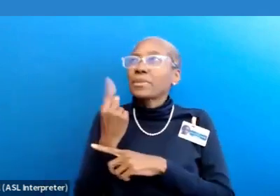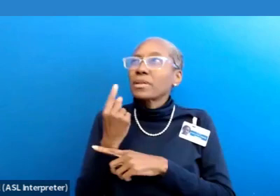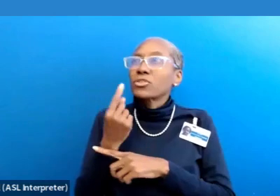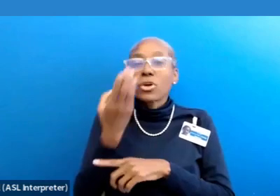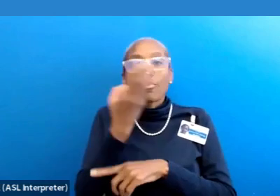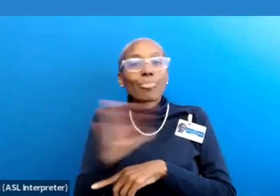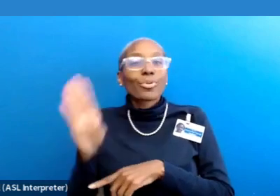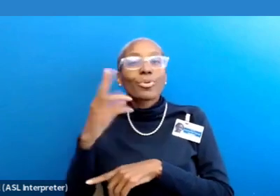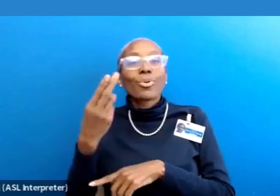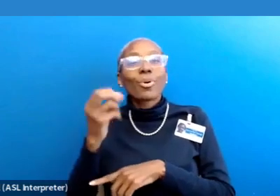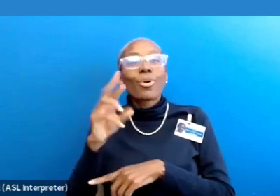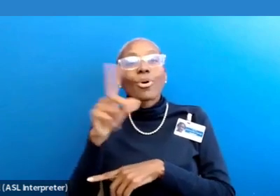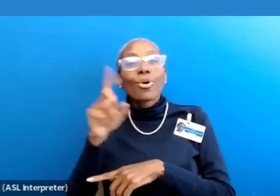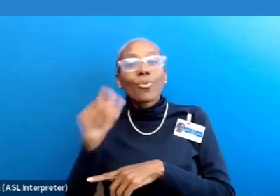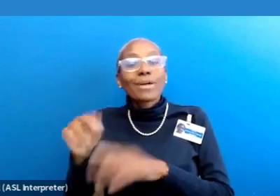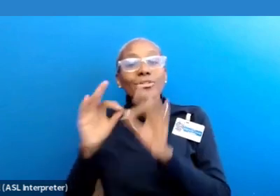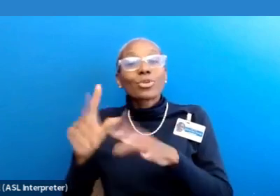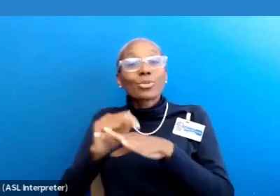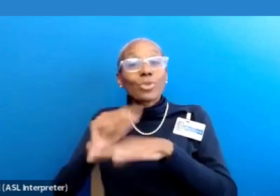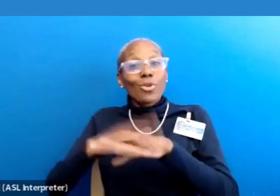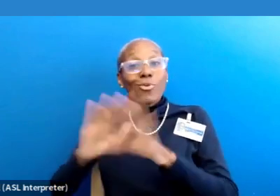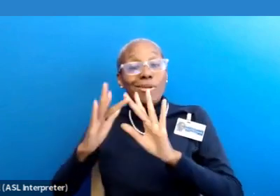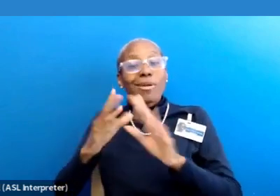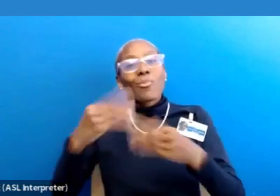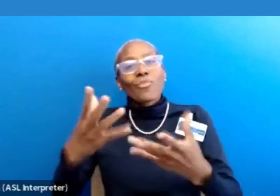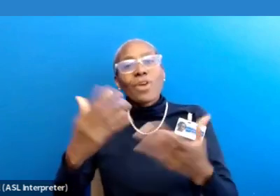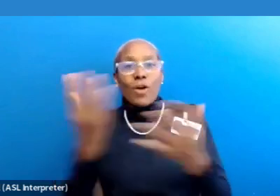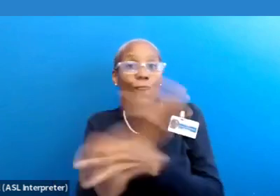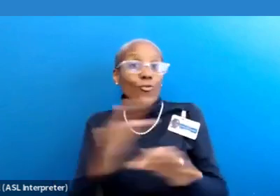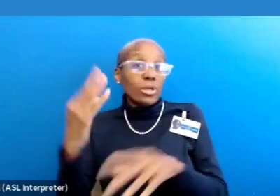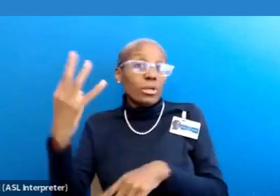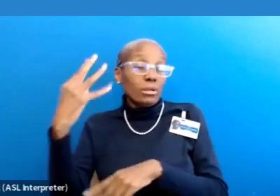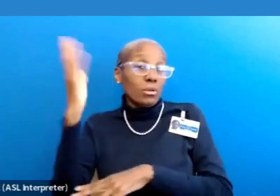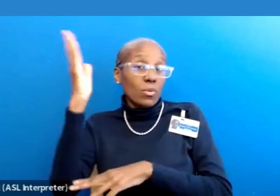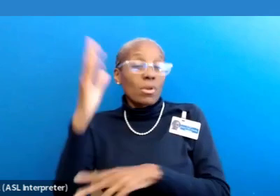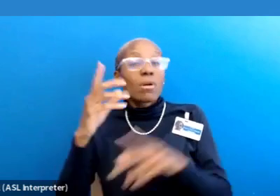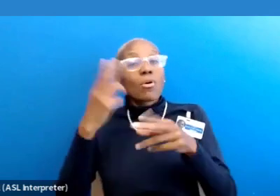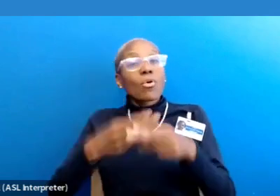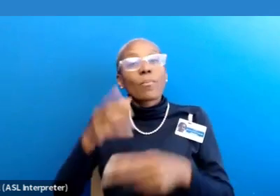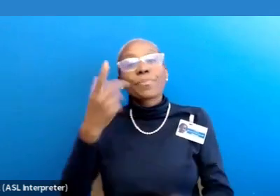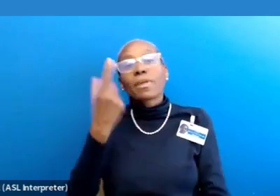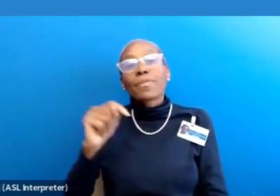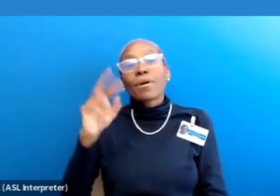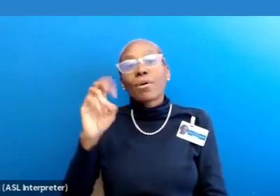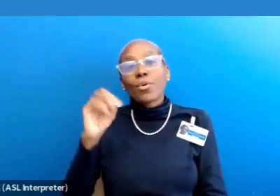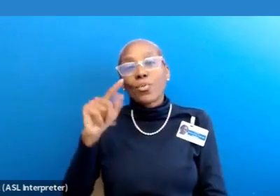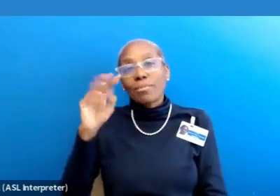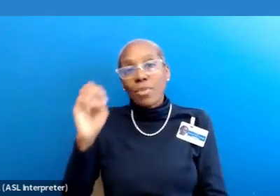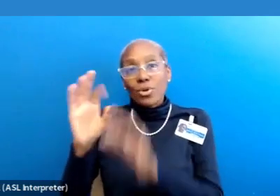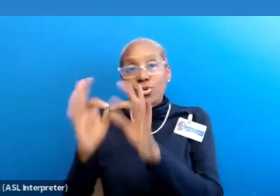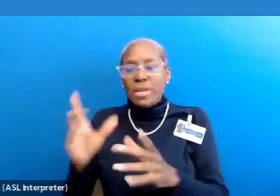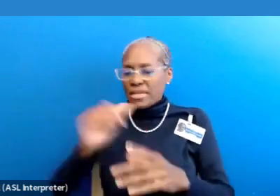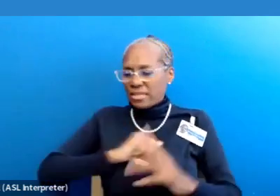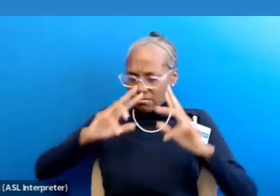Blue Horizon Interpreter Training Online offered a free webinar, The Remote Interpreter, How to Use a Self-Evaluation Tool